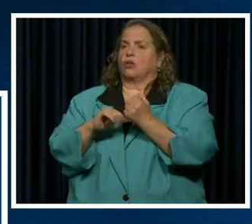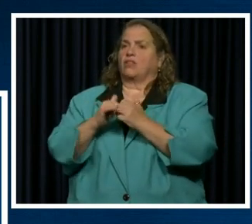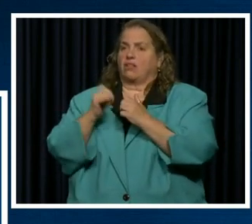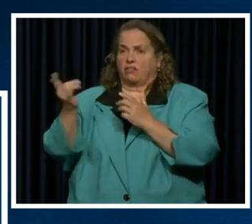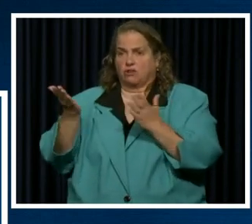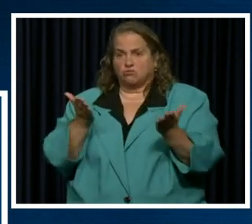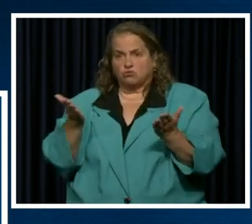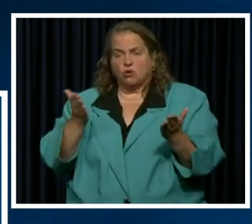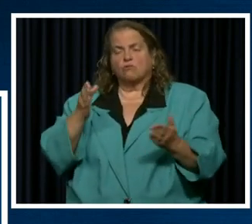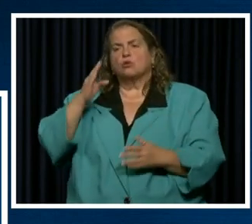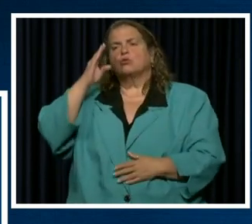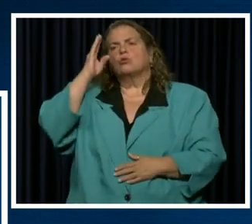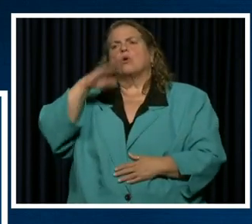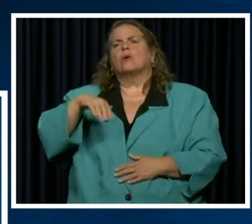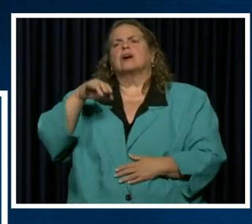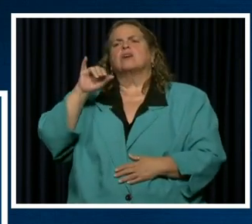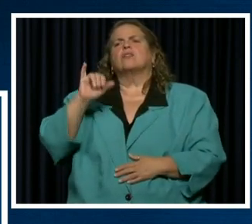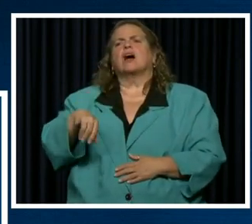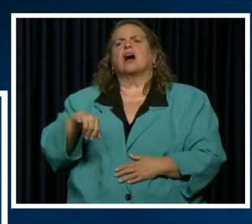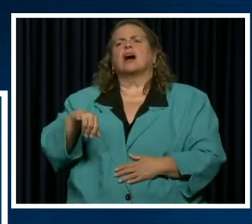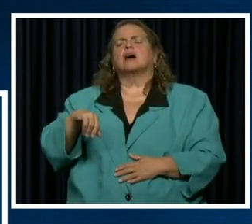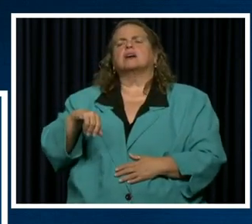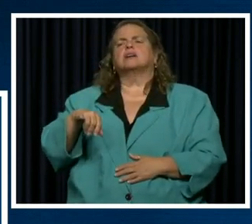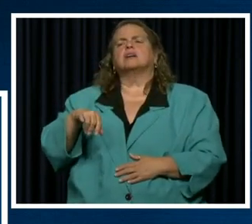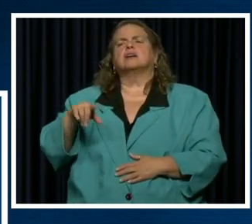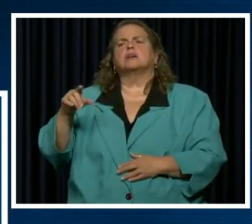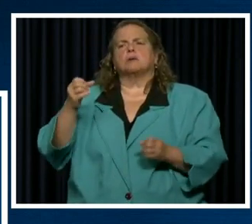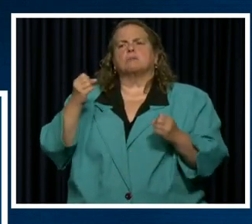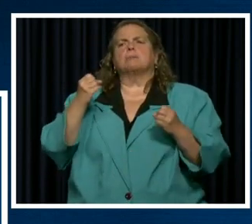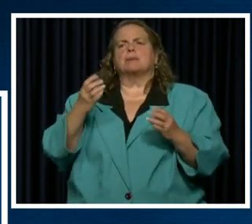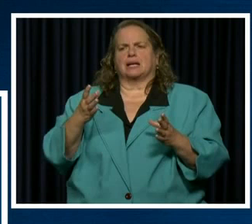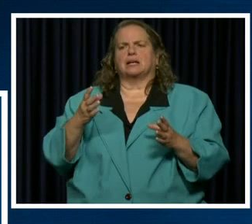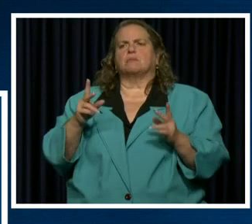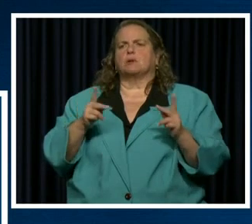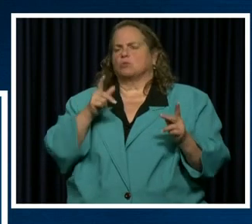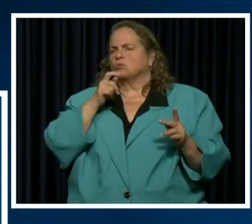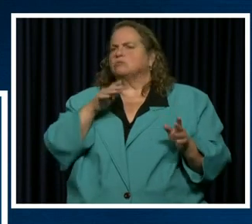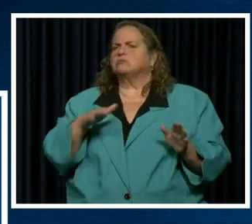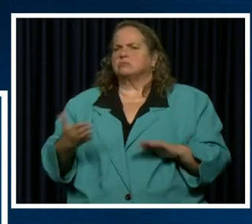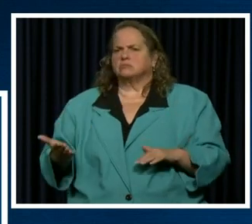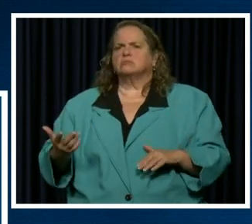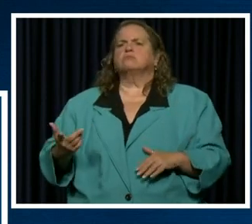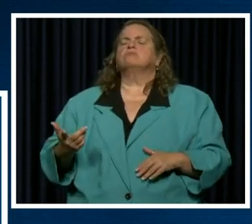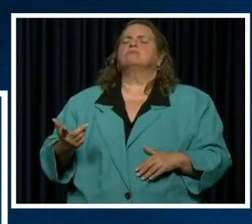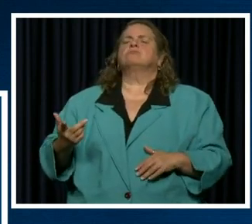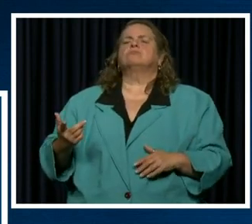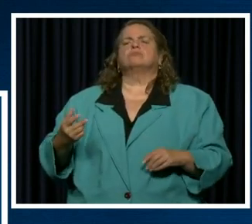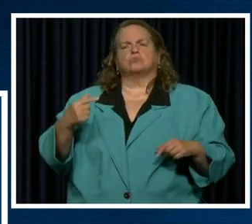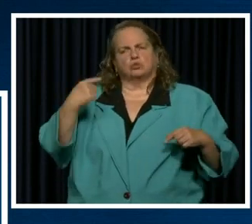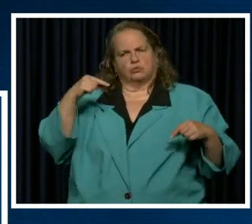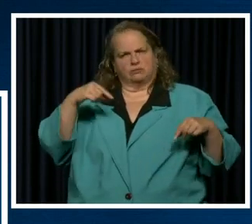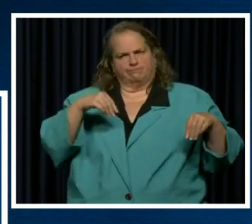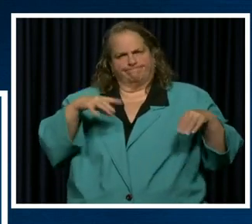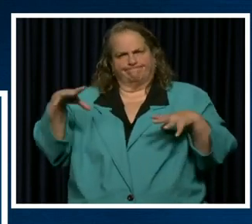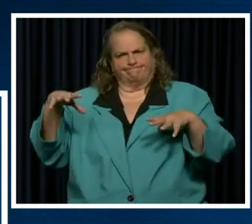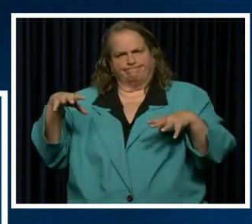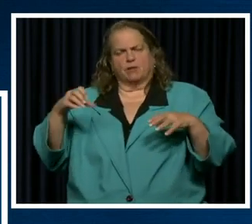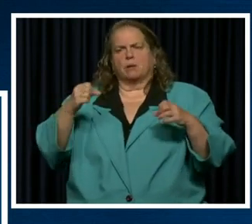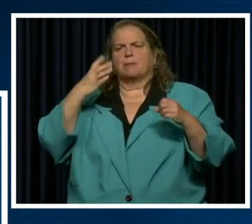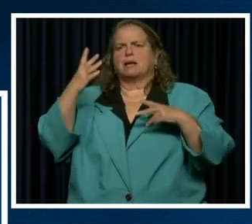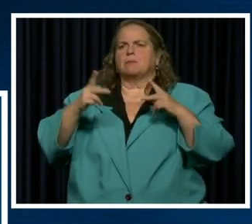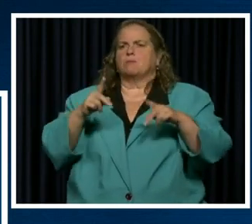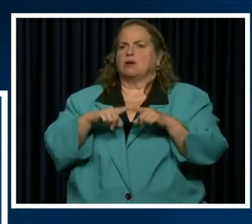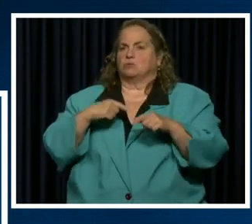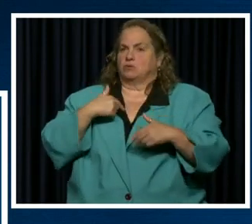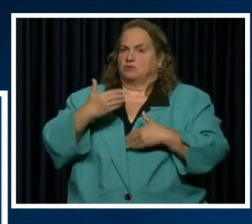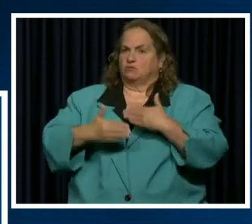knowing that there are many lost loved ones out there and we're going to lose more people as we go forward. It's